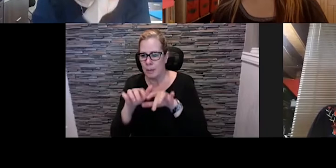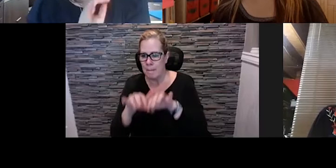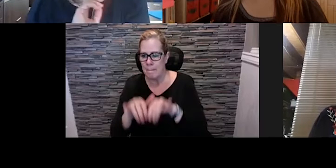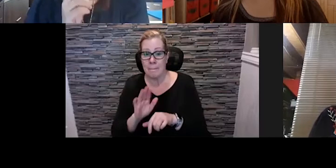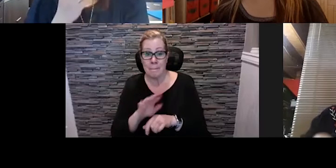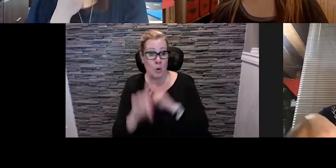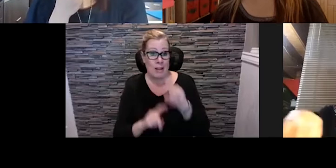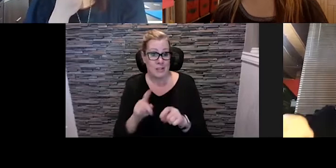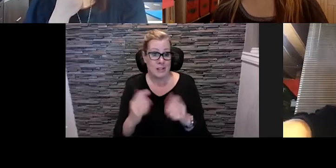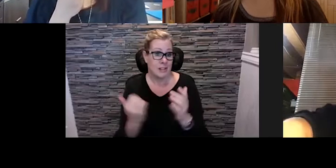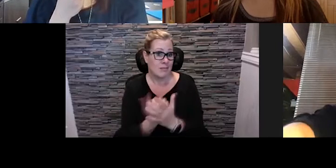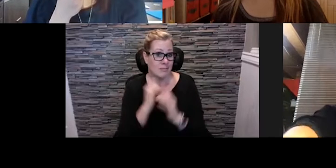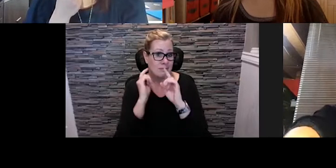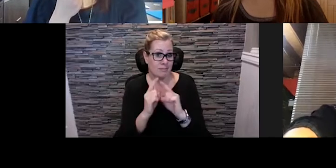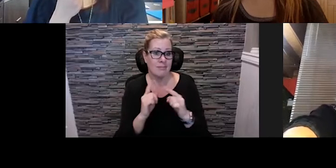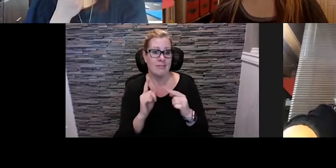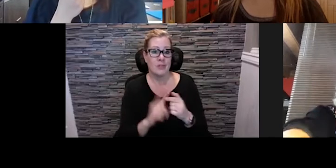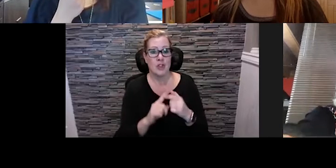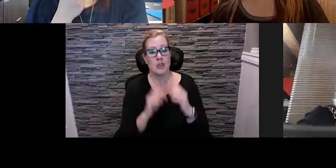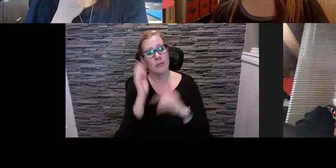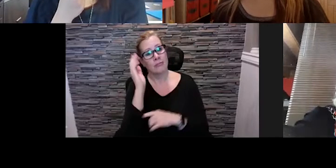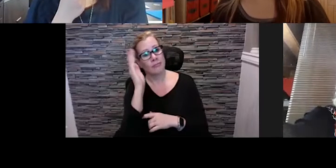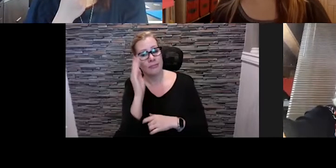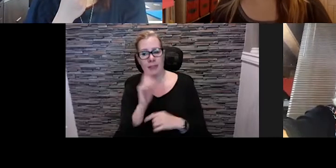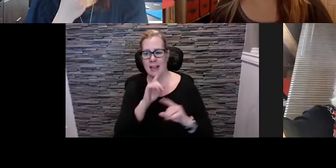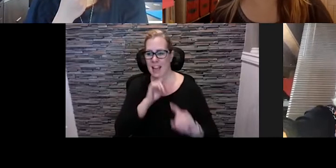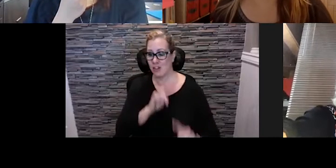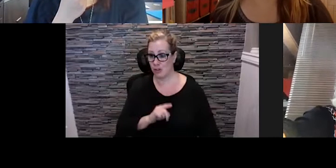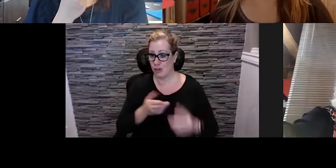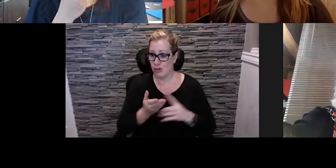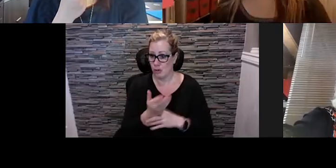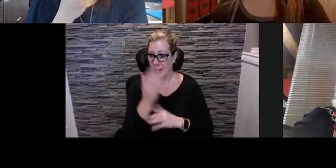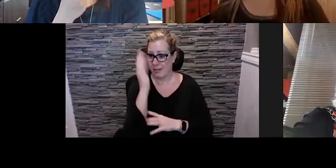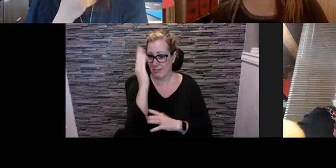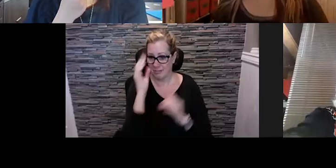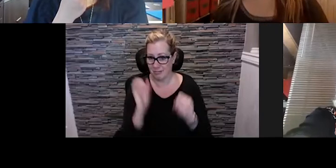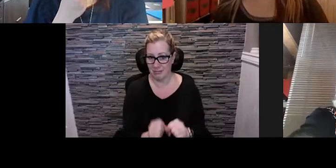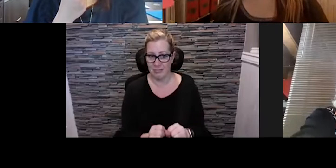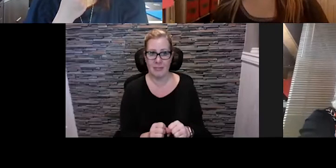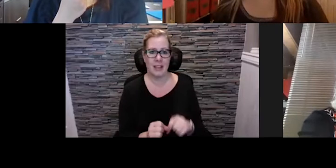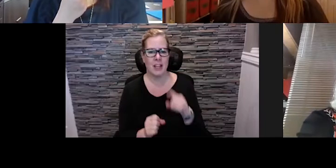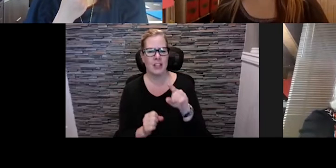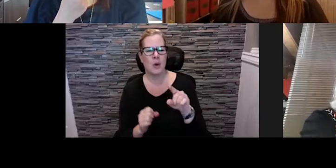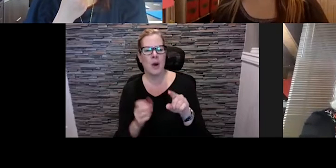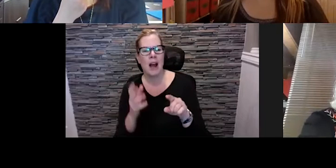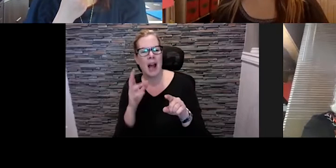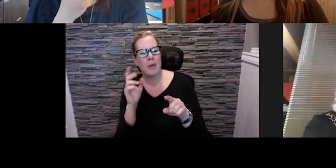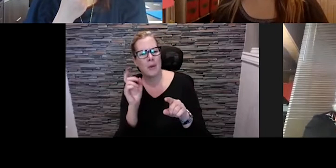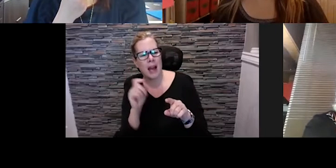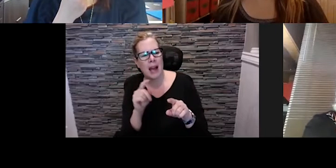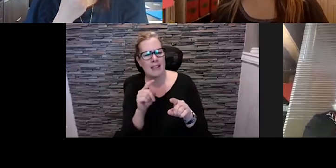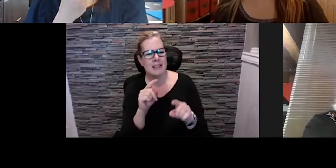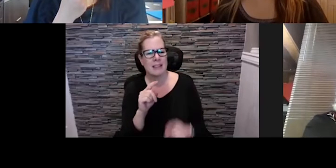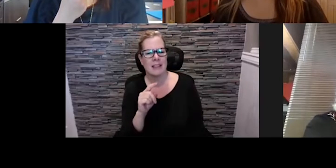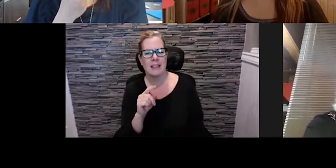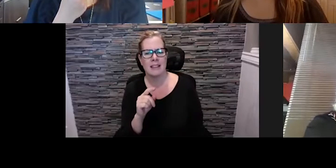as possible, but as we go on through this conversation. So Teresa, I want to ask you, you know, listening to this idea of how do we reimagine the